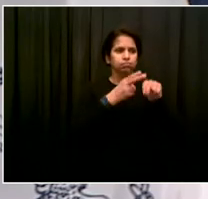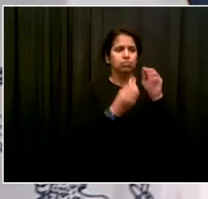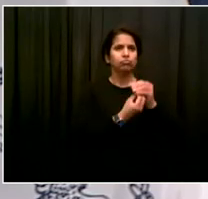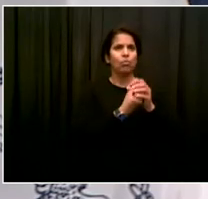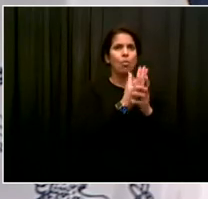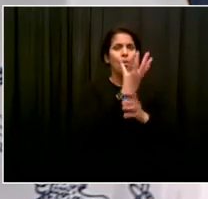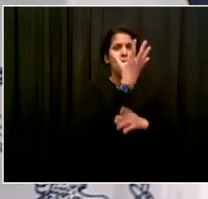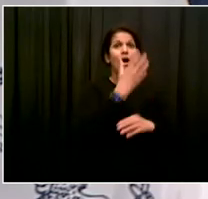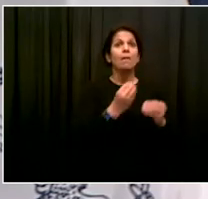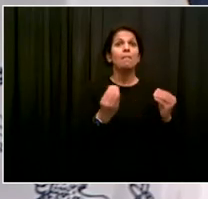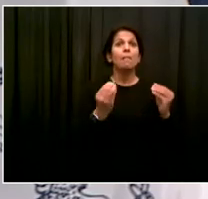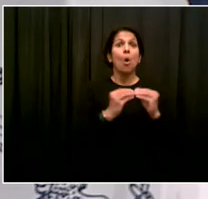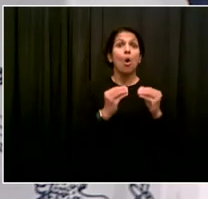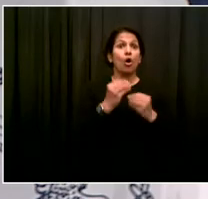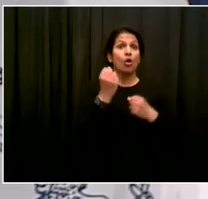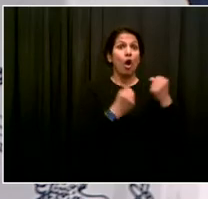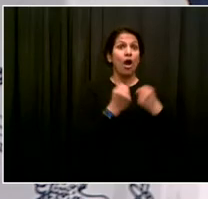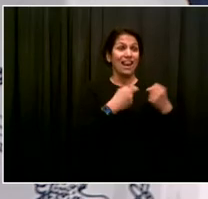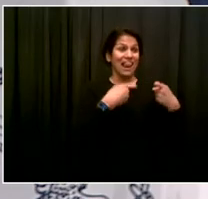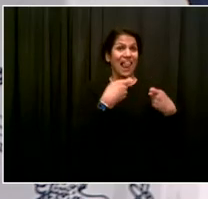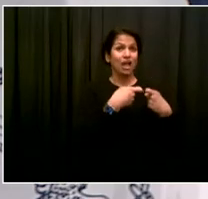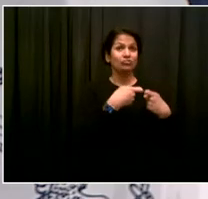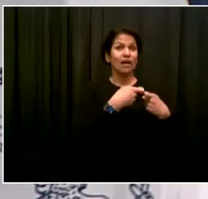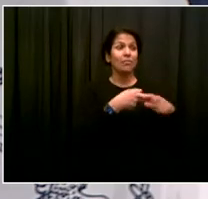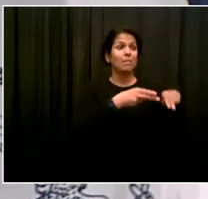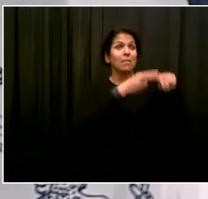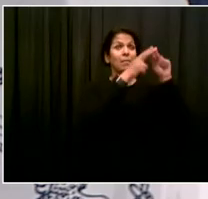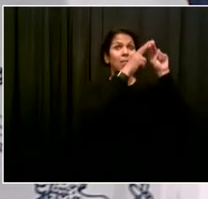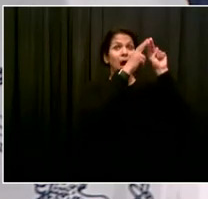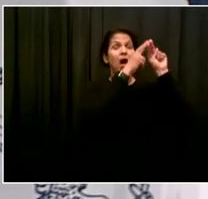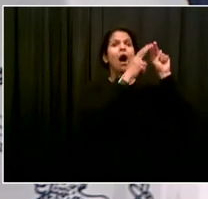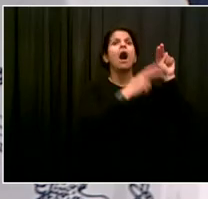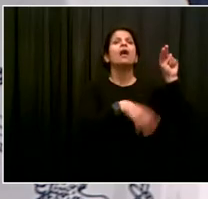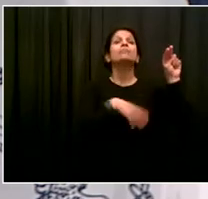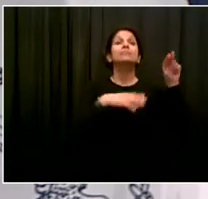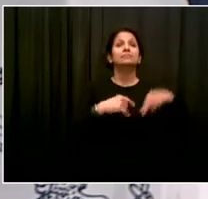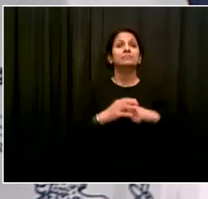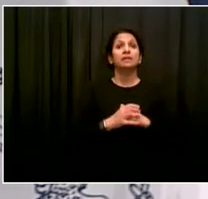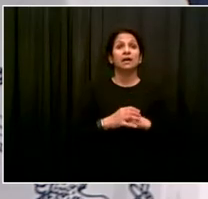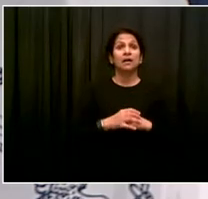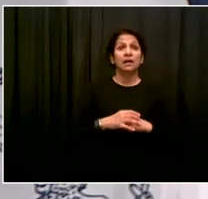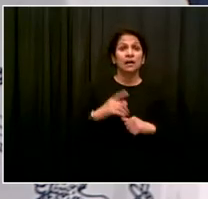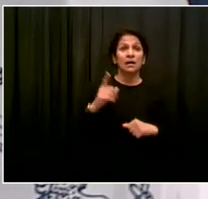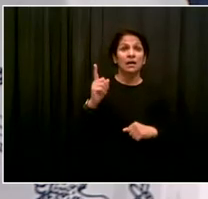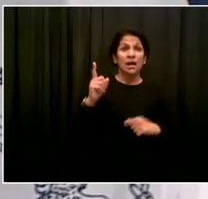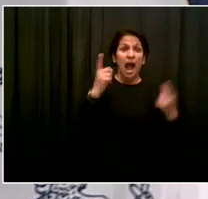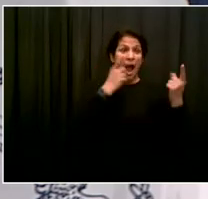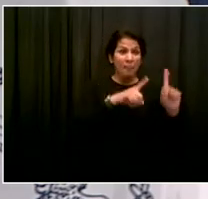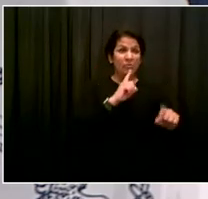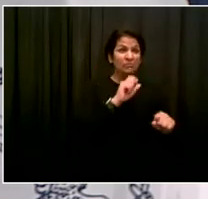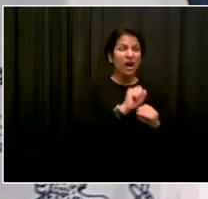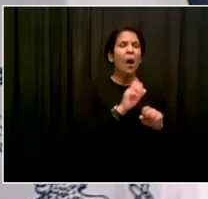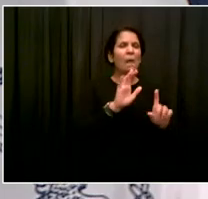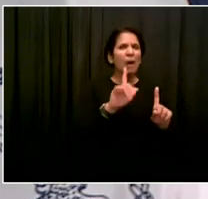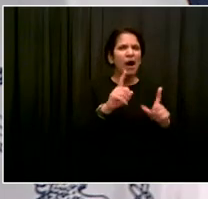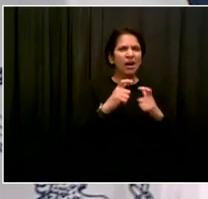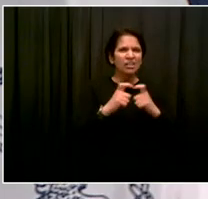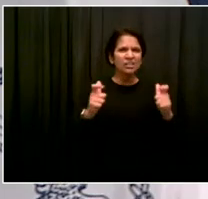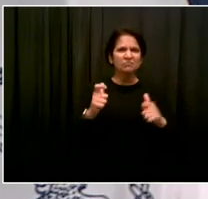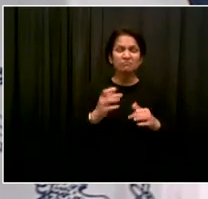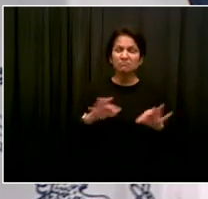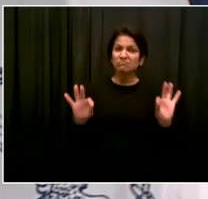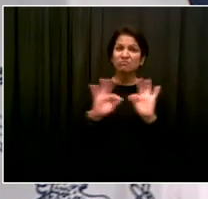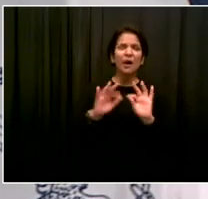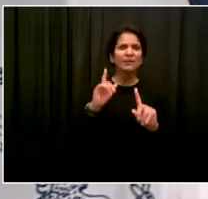Biden has put very, very positive, ambitious goals out for reducing emissions and focusing on